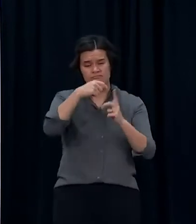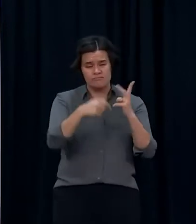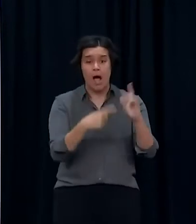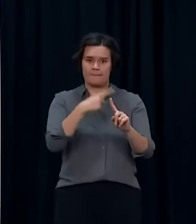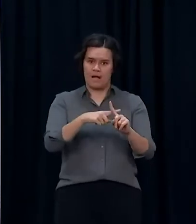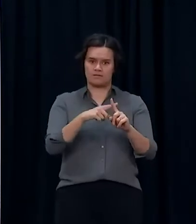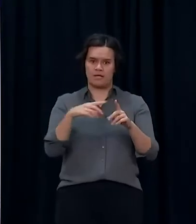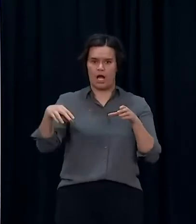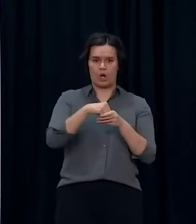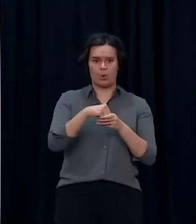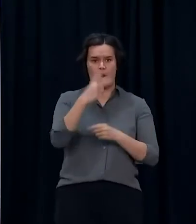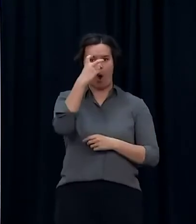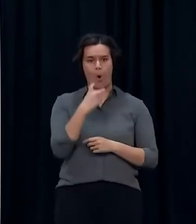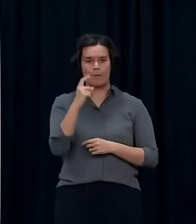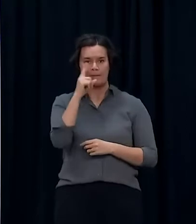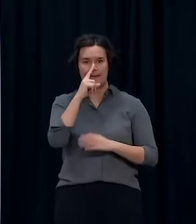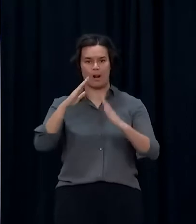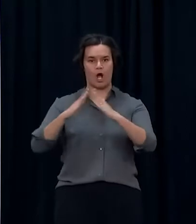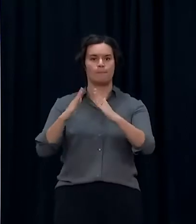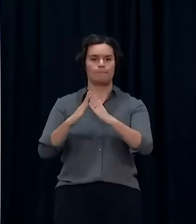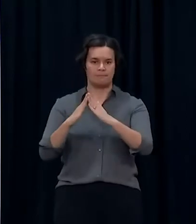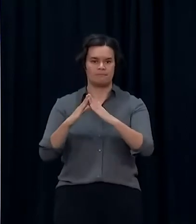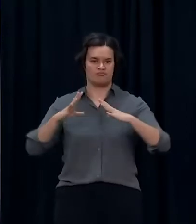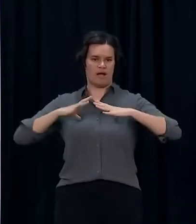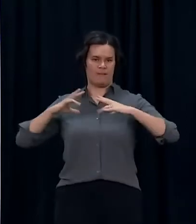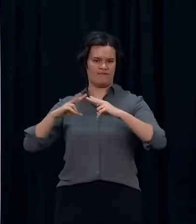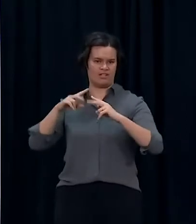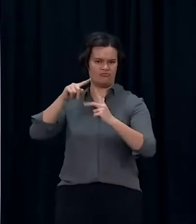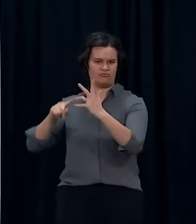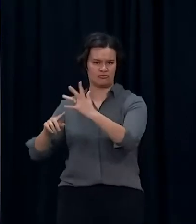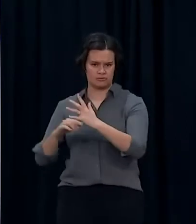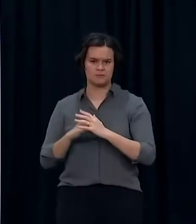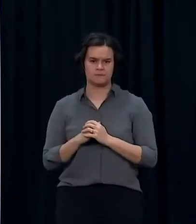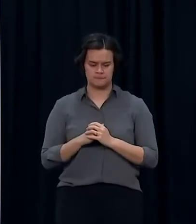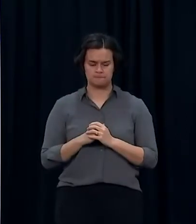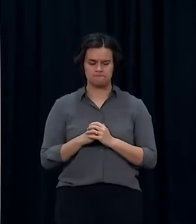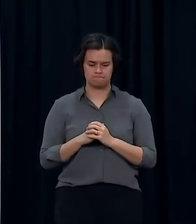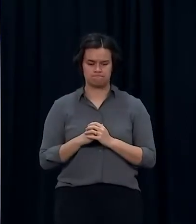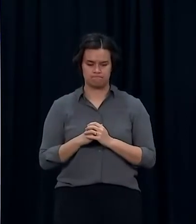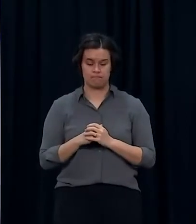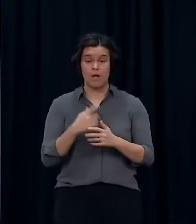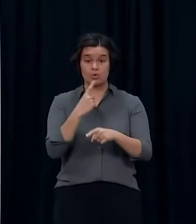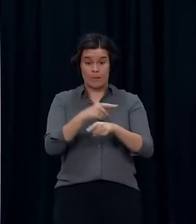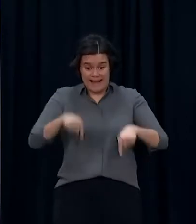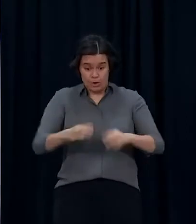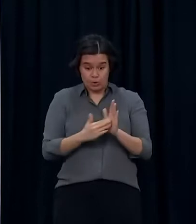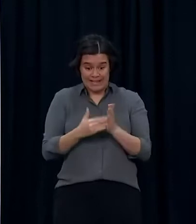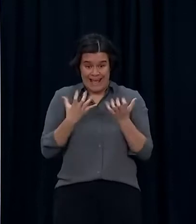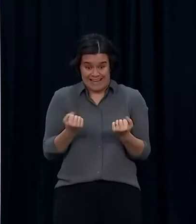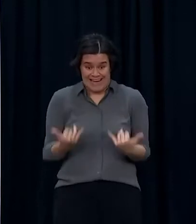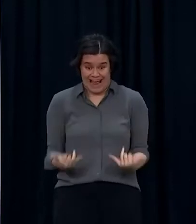are no problems there. Our national PPE supply chain currently holds, in country, not on route or elsewhere,